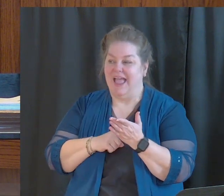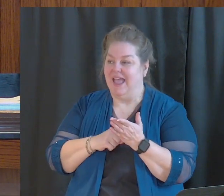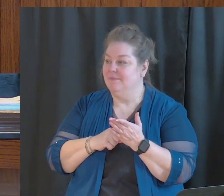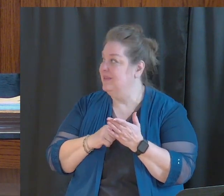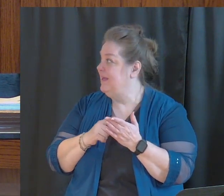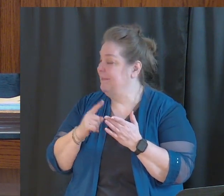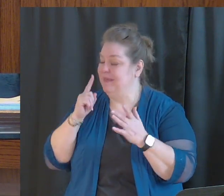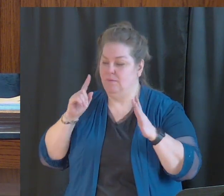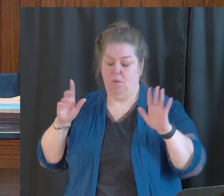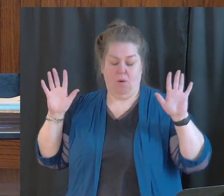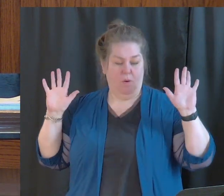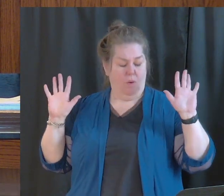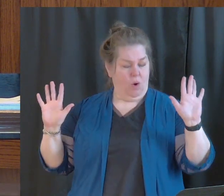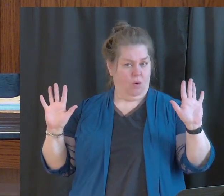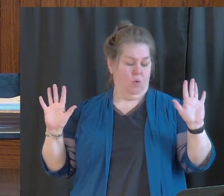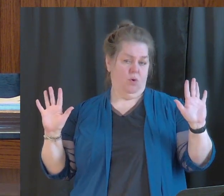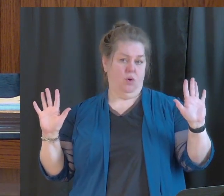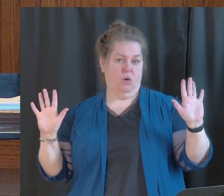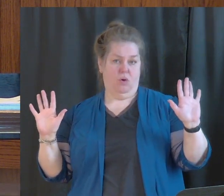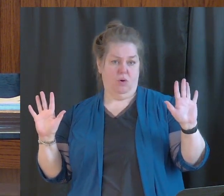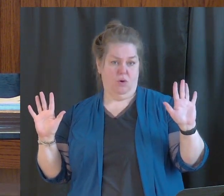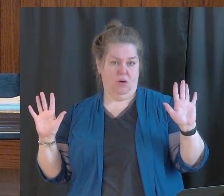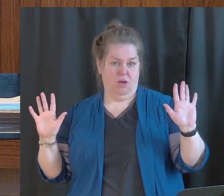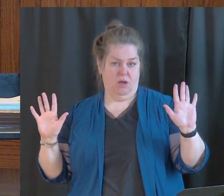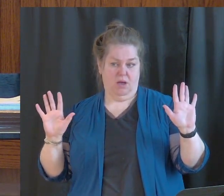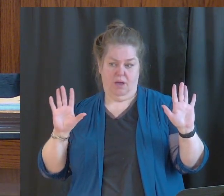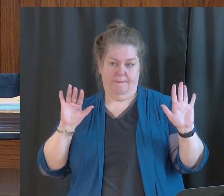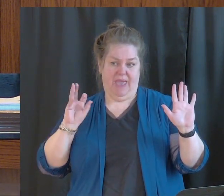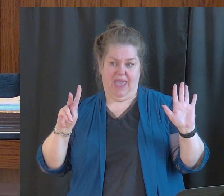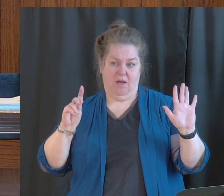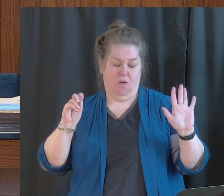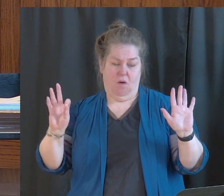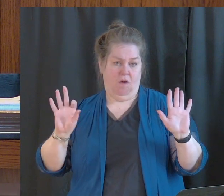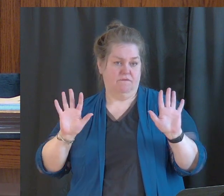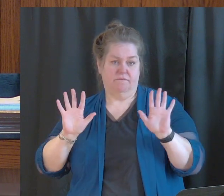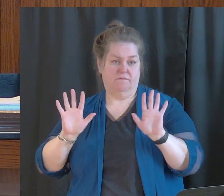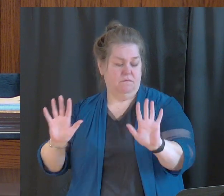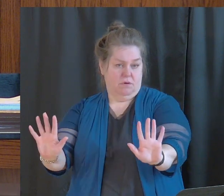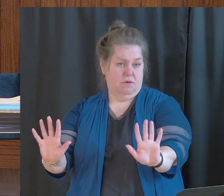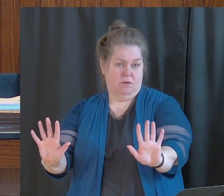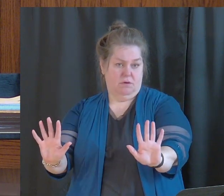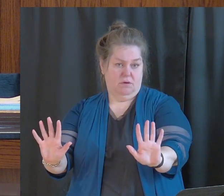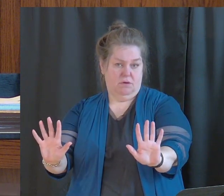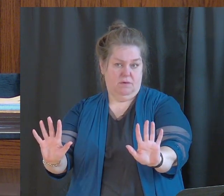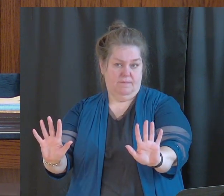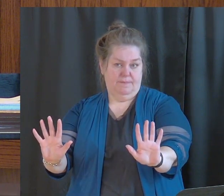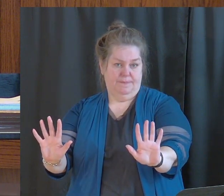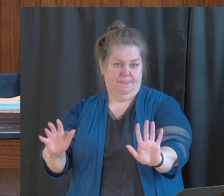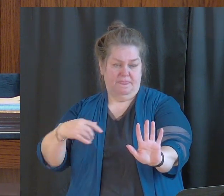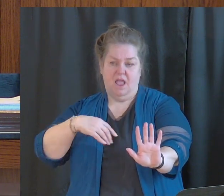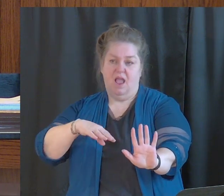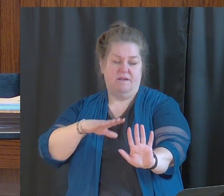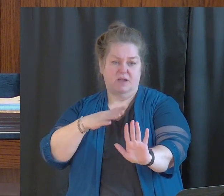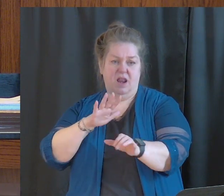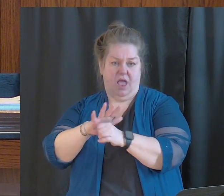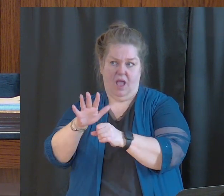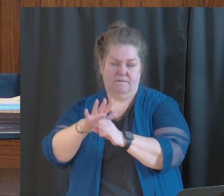put up their hands and say, whoa, back off. I've had enough.